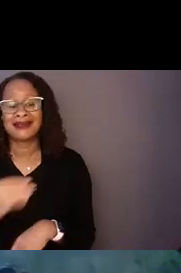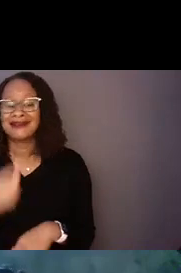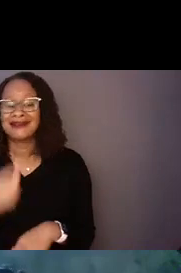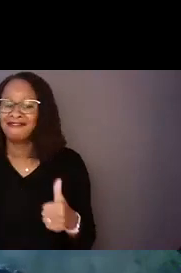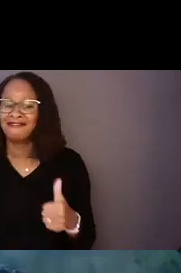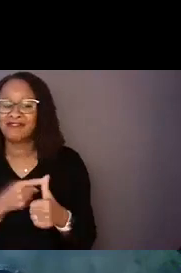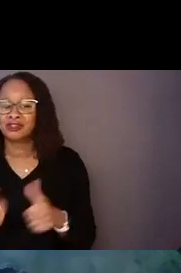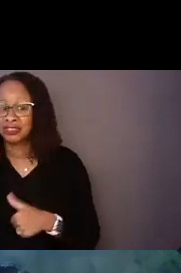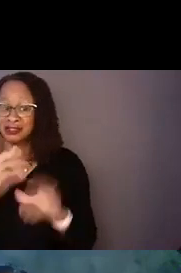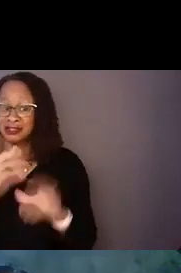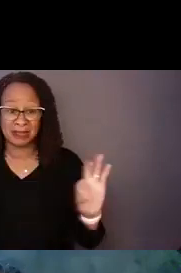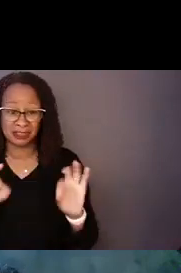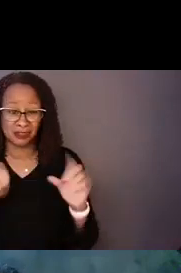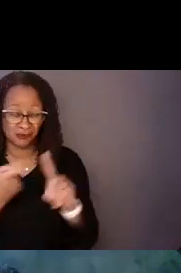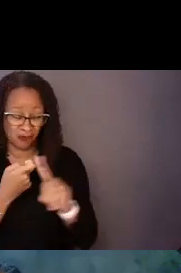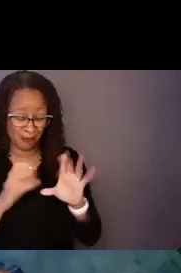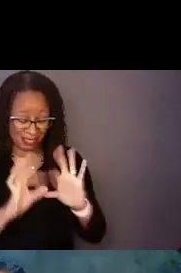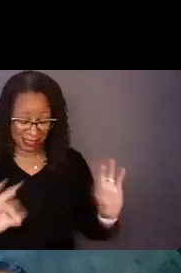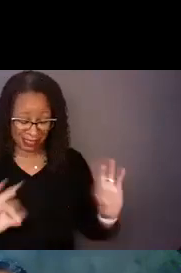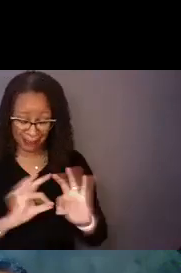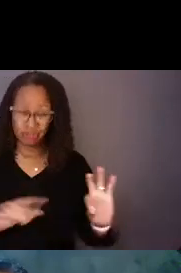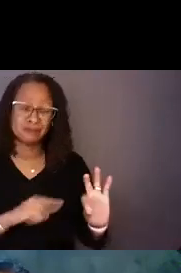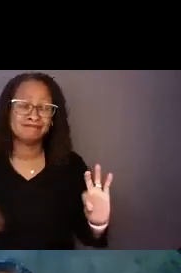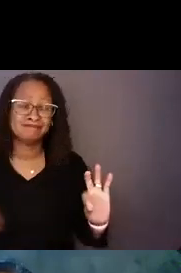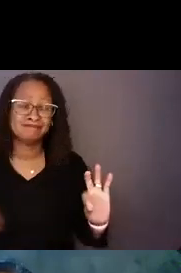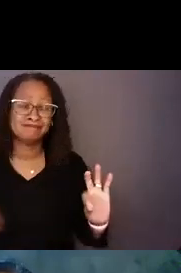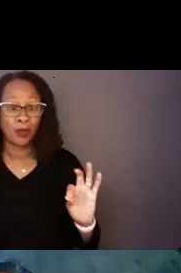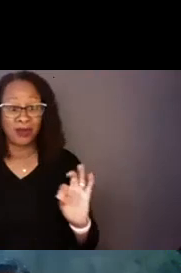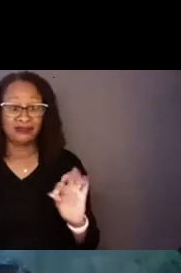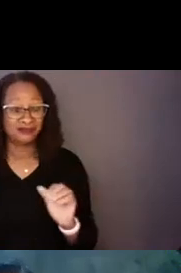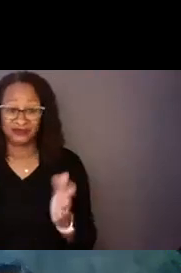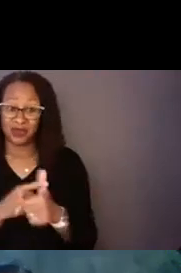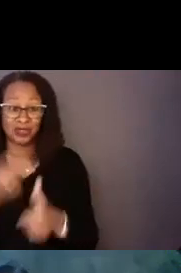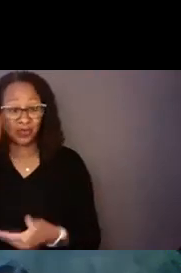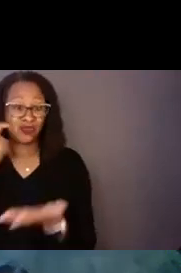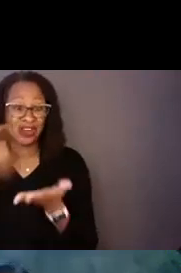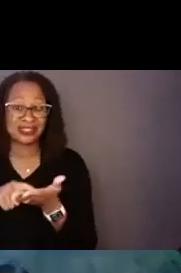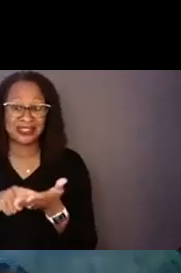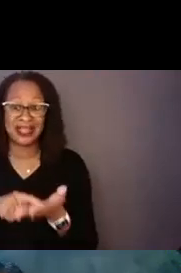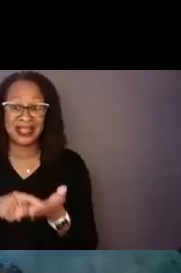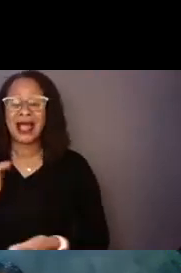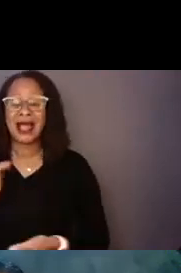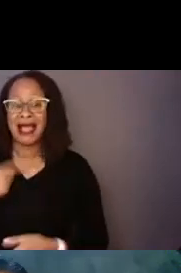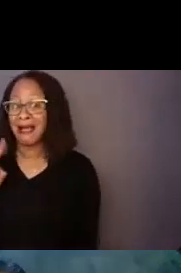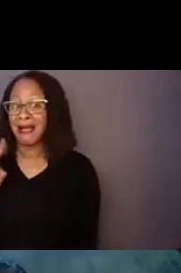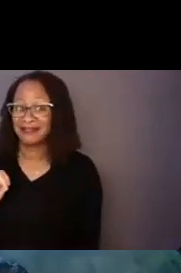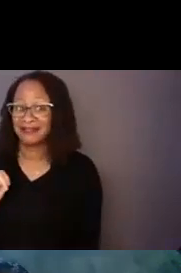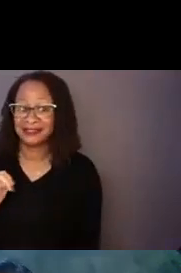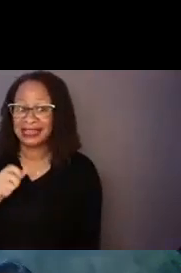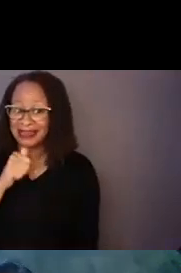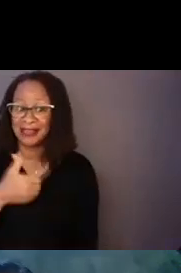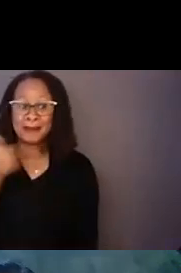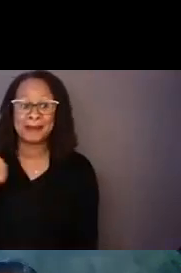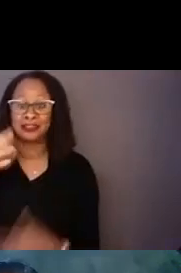of a message. And in fact, I'll be the first to acknowledge that I'm actually even not the very best choice